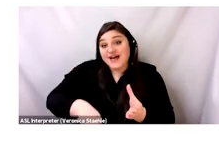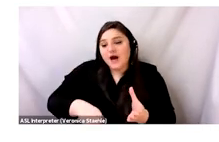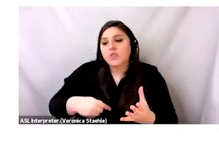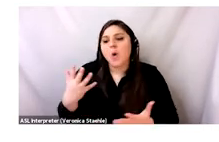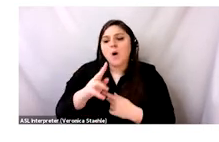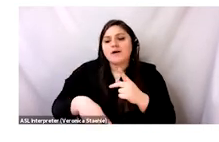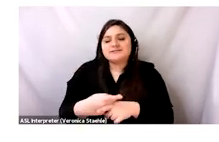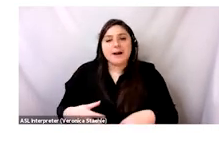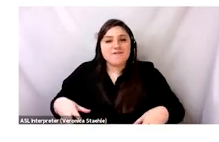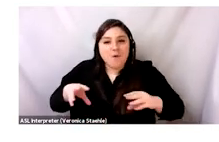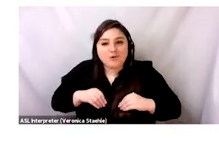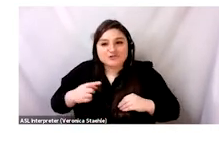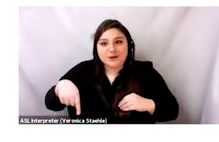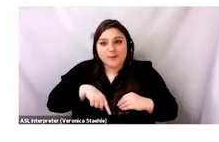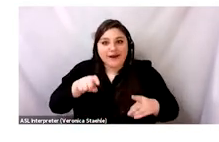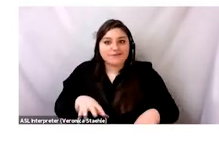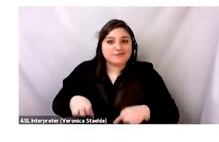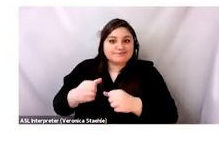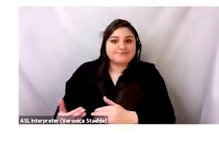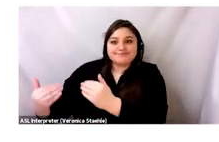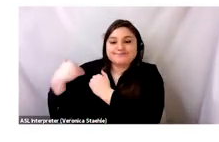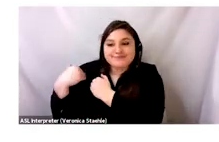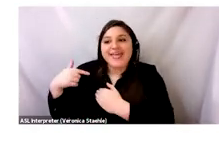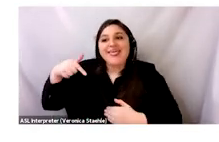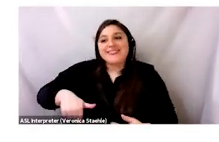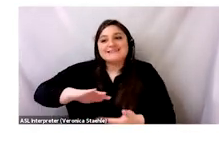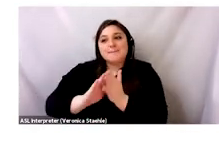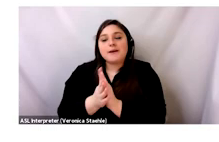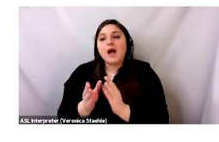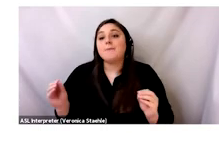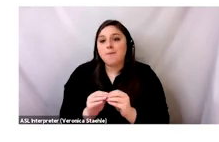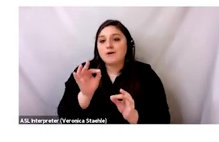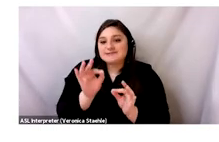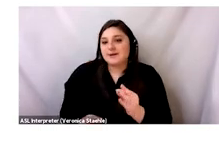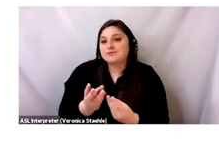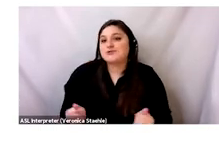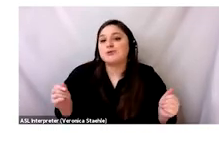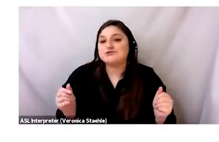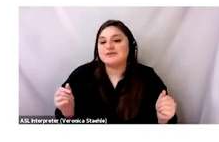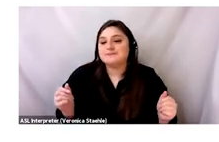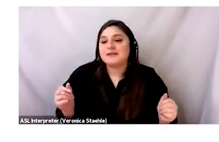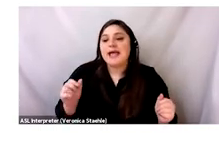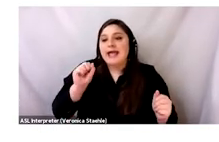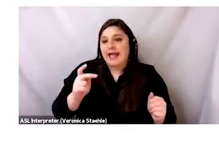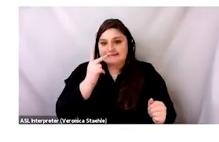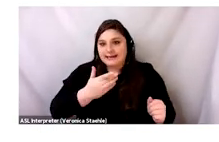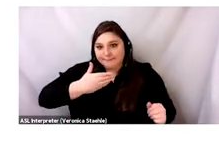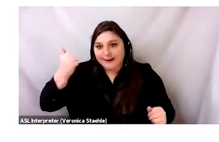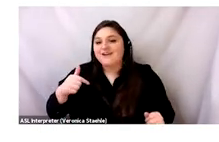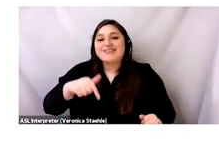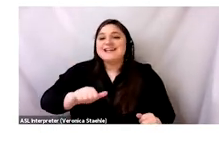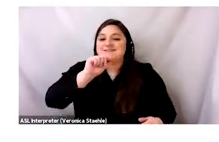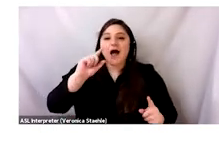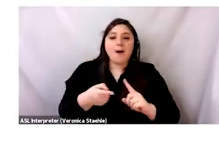ownership we need to take, it becomes a bit simple. It's not just about denouncing. It's about,